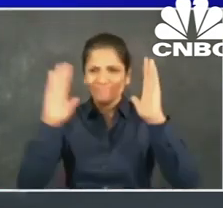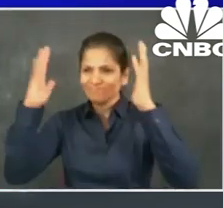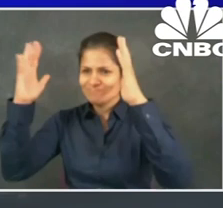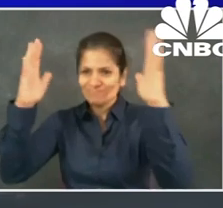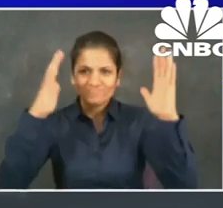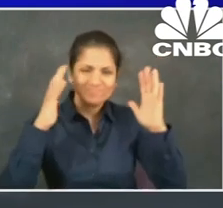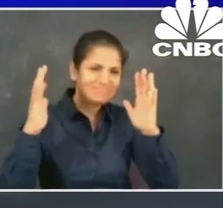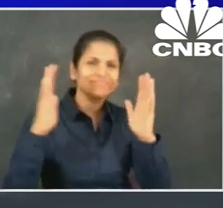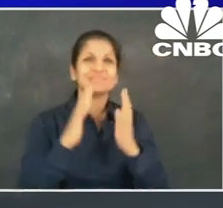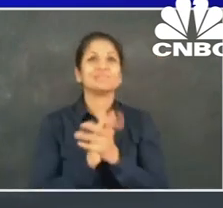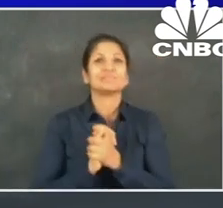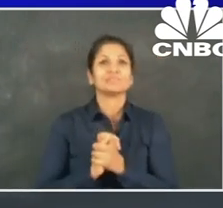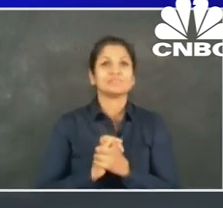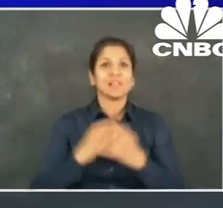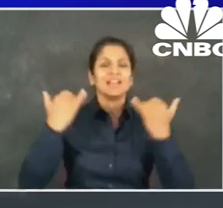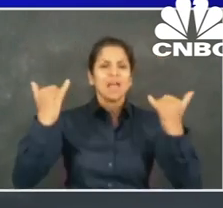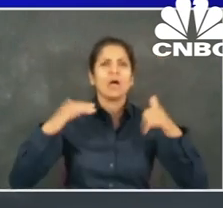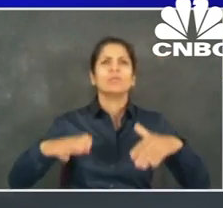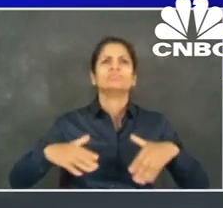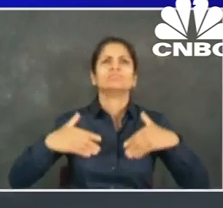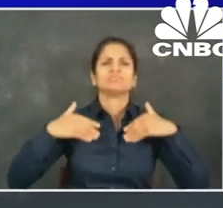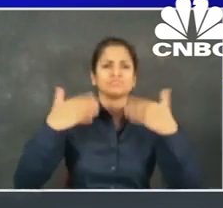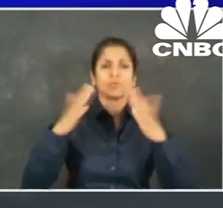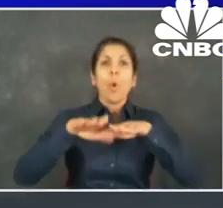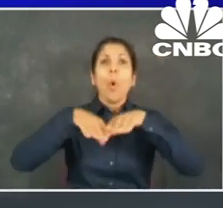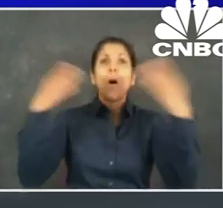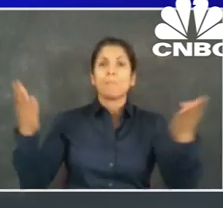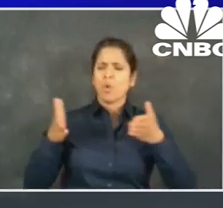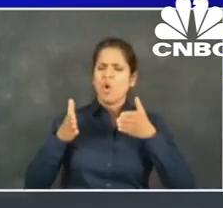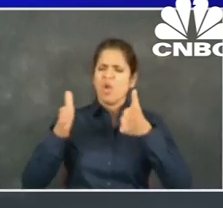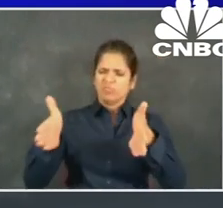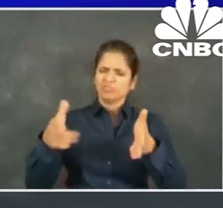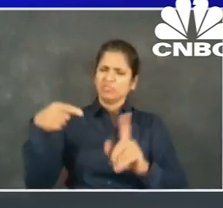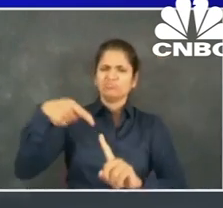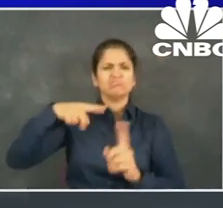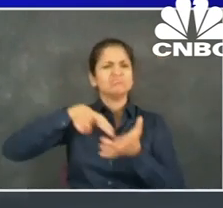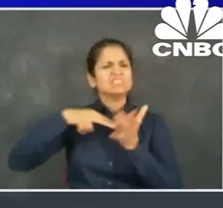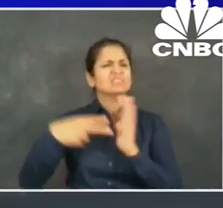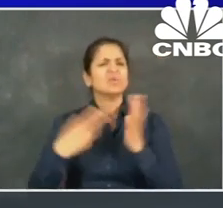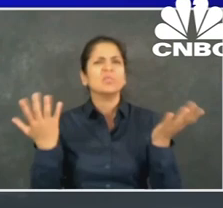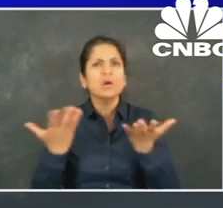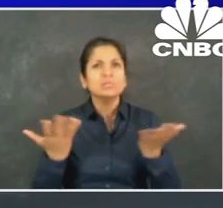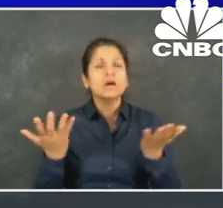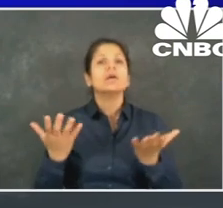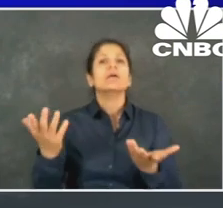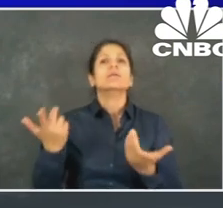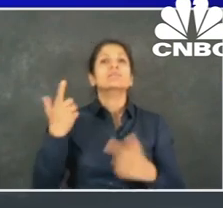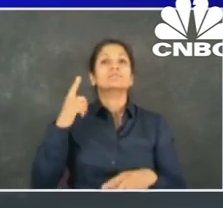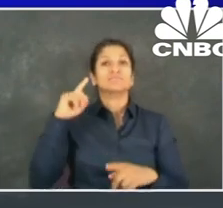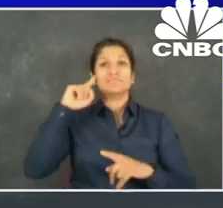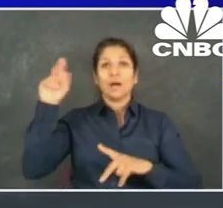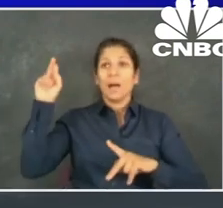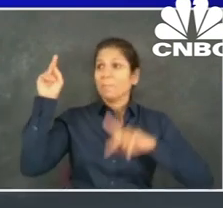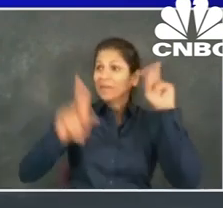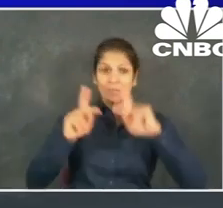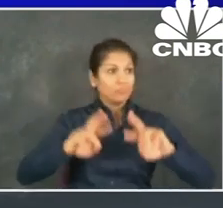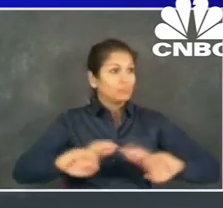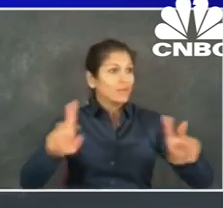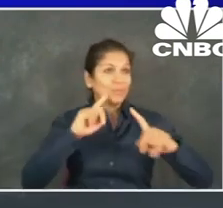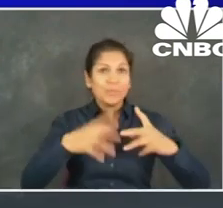are going to be another way we help encourage social distancing. Because the warmer weather